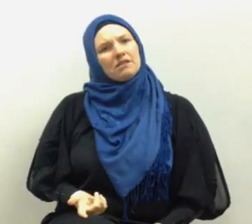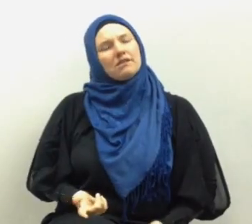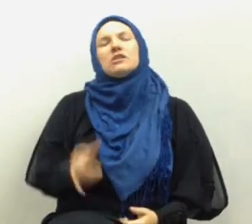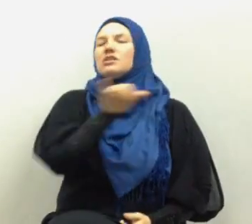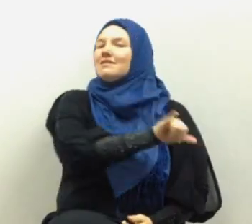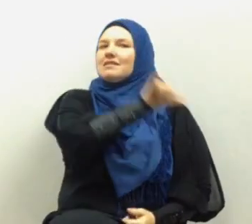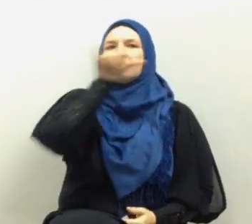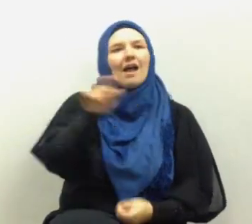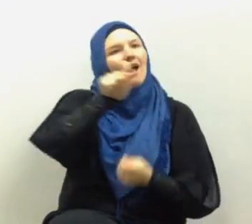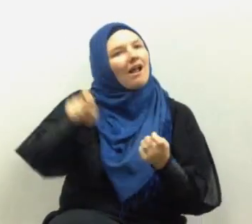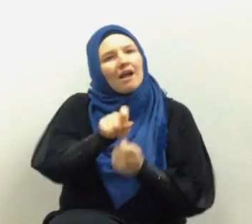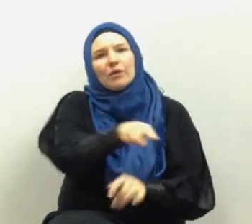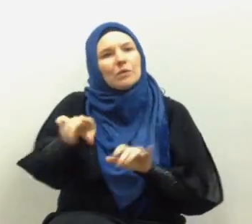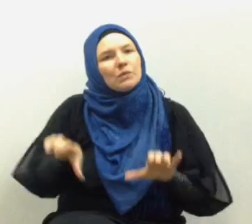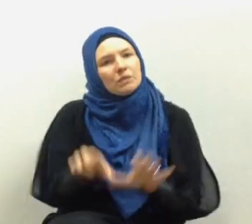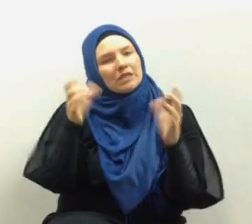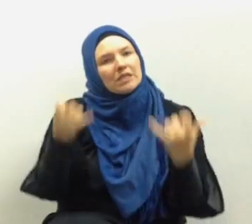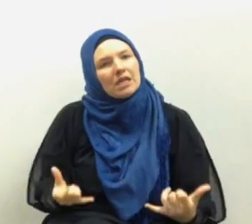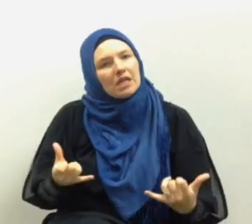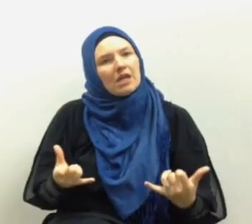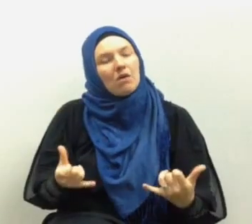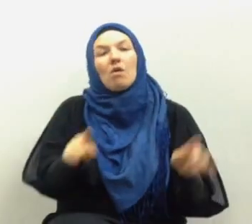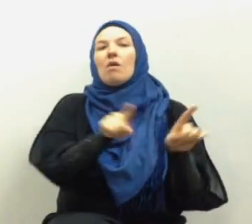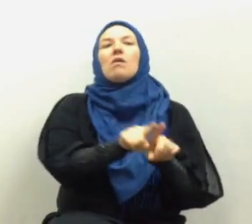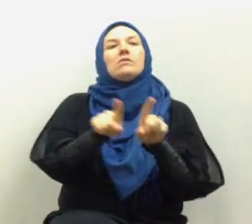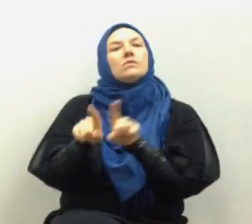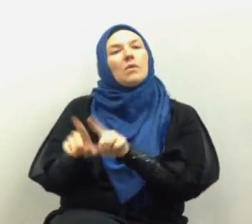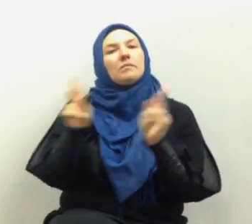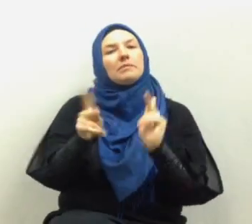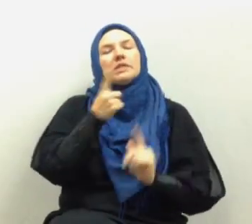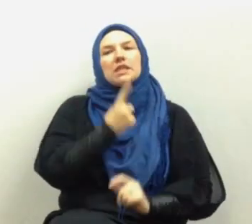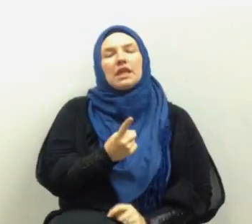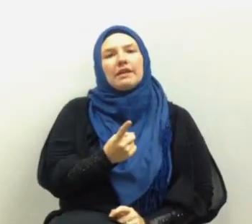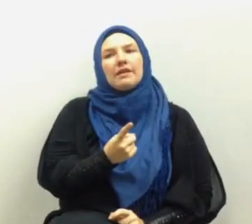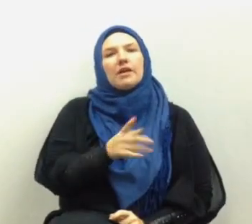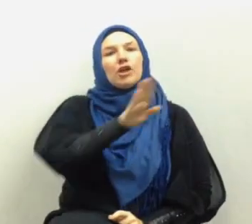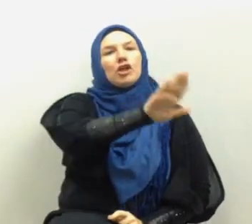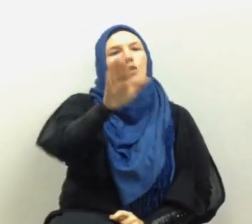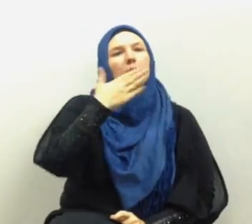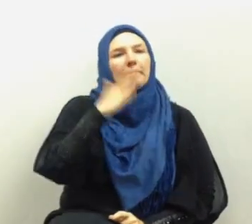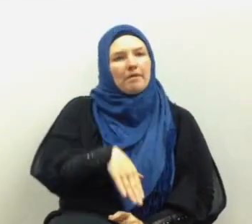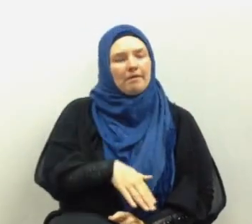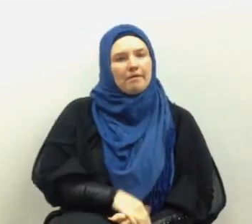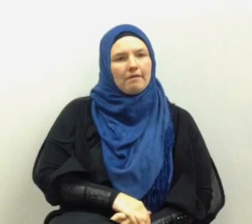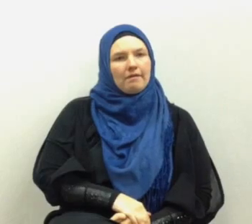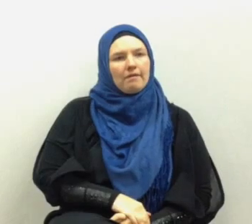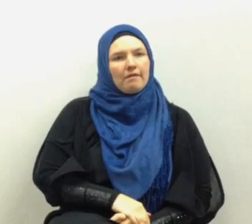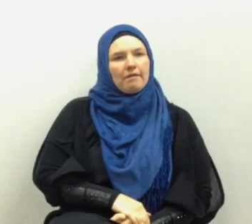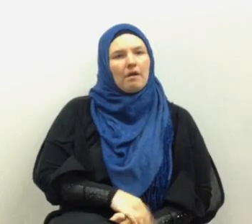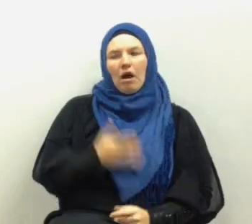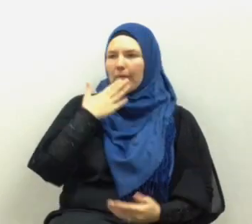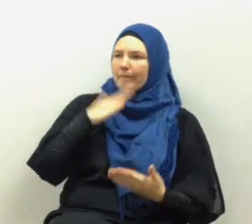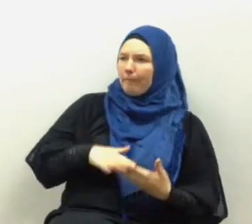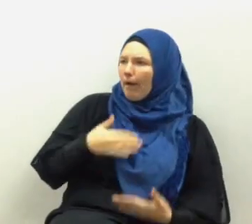exactly like they are doing they also are saying that you are bad